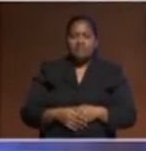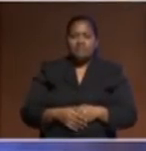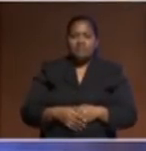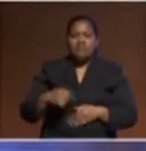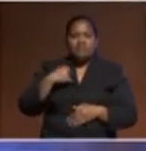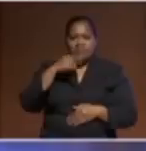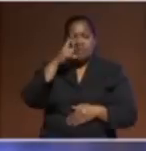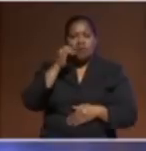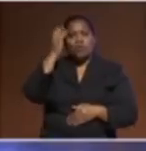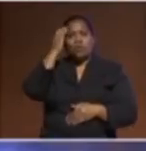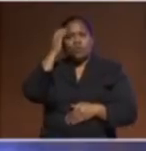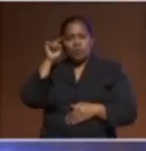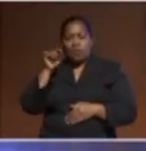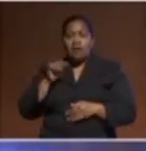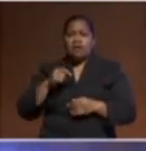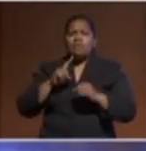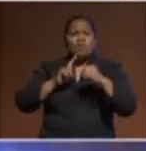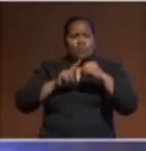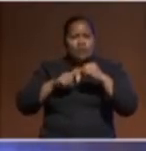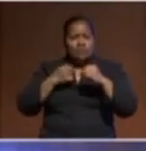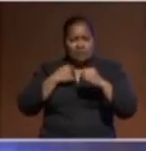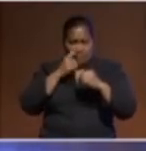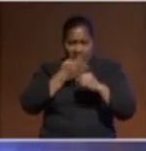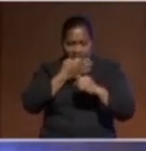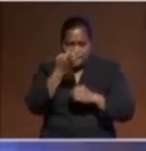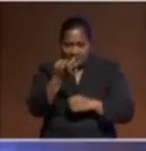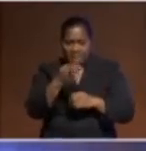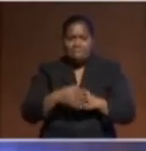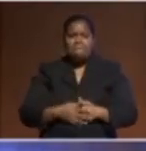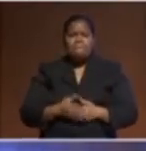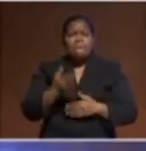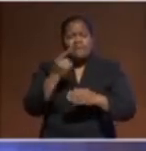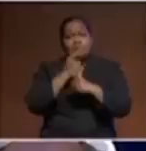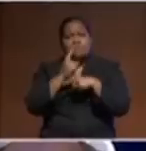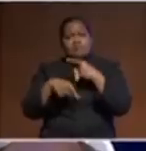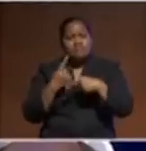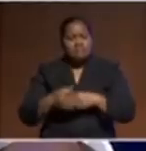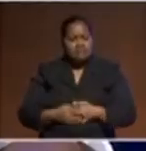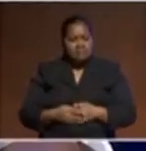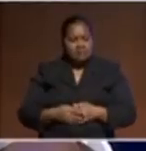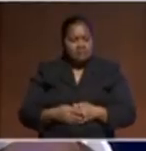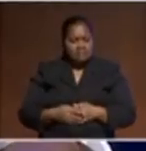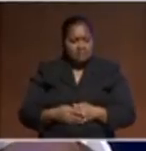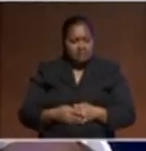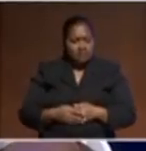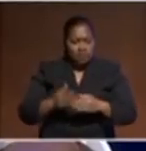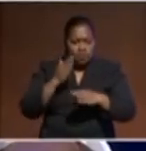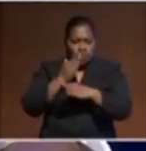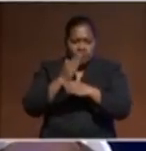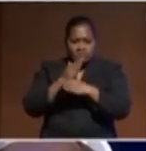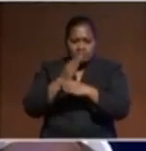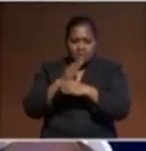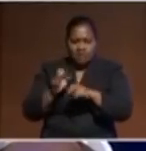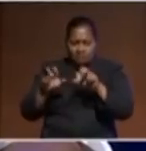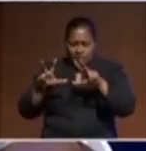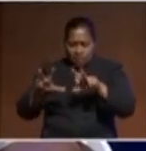And I guess the question, if I may, just as a follow-up, you talked about the compact agreement. You talked about the work of what was